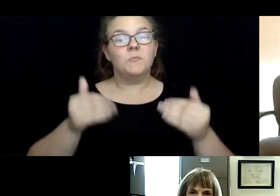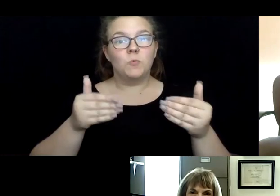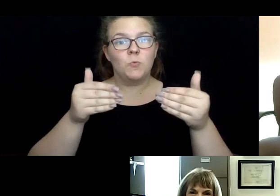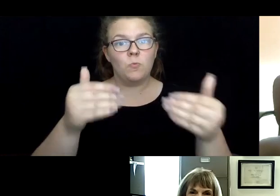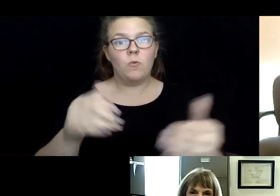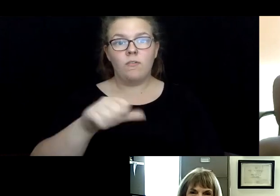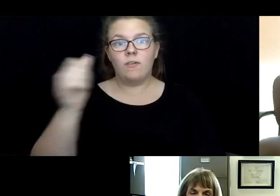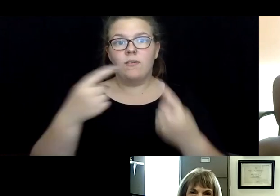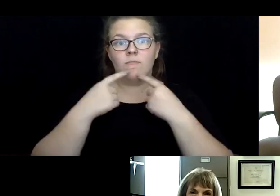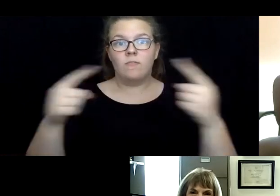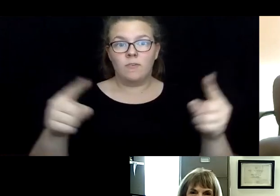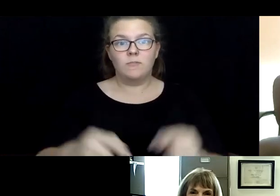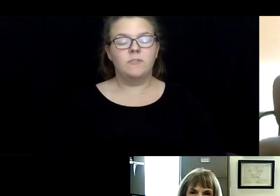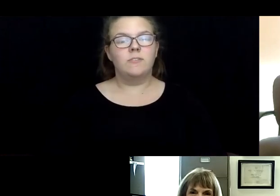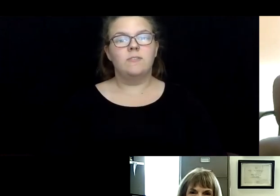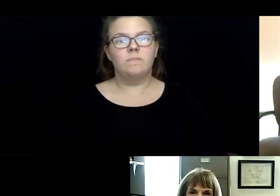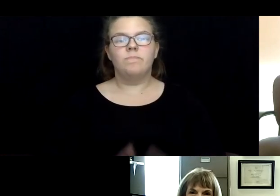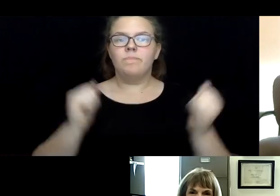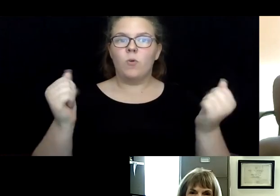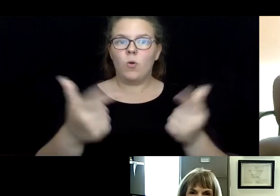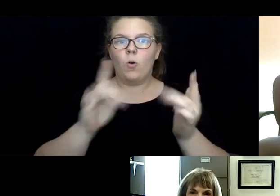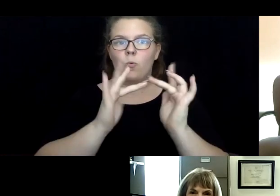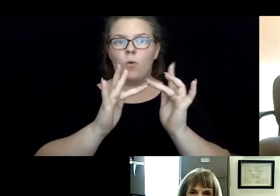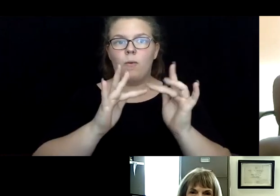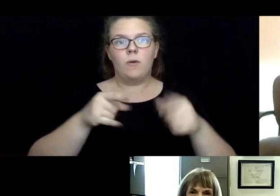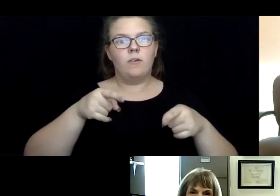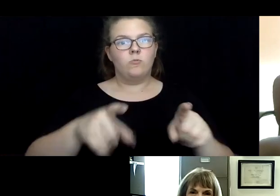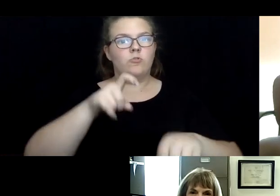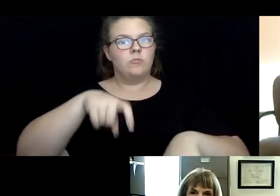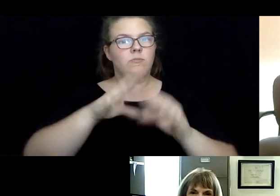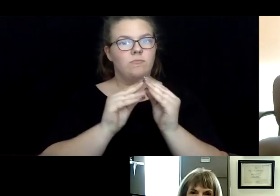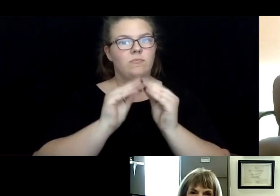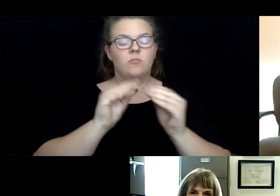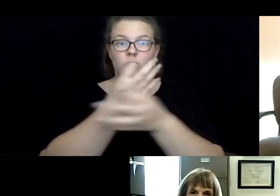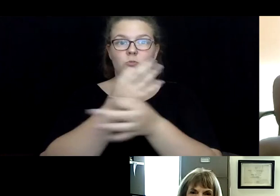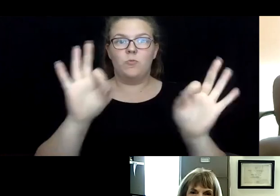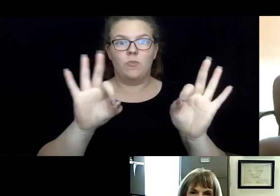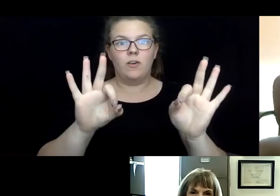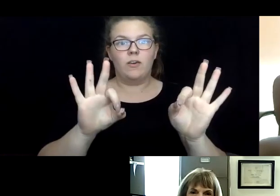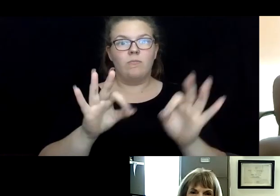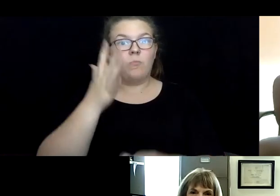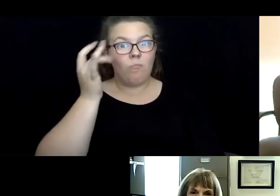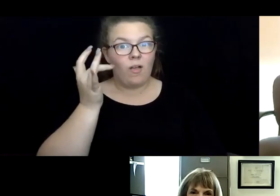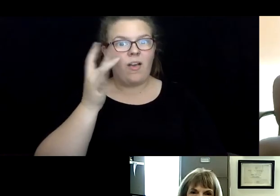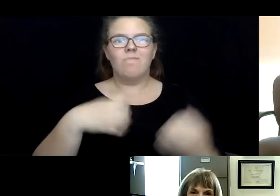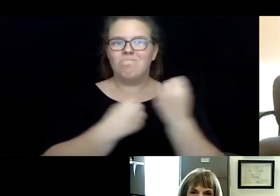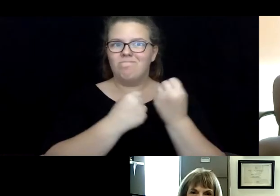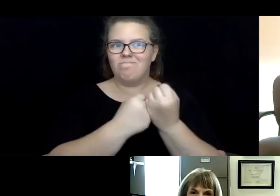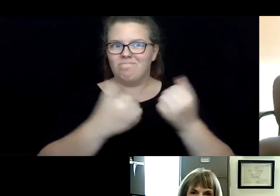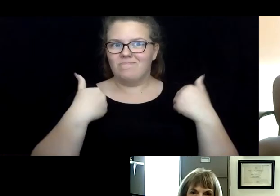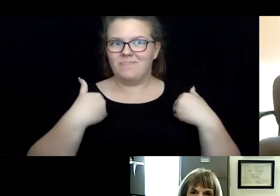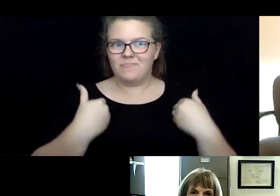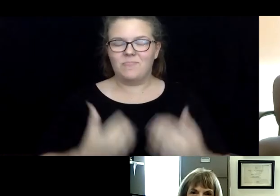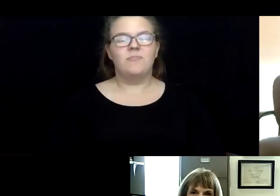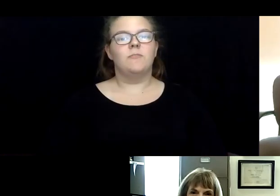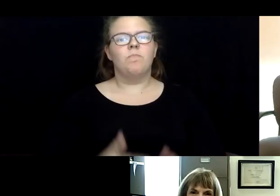other announcements. All webinars offered during this conference are free, thanks to the generous support of our sponsors. And I want